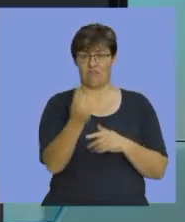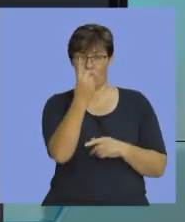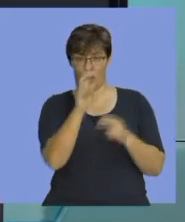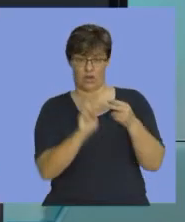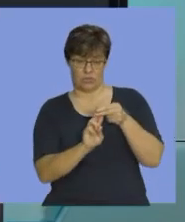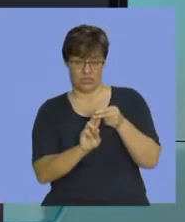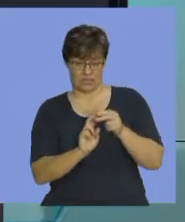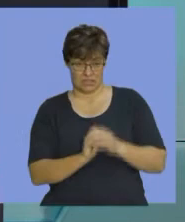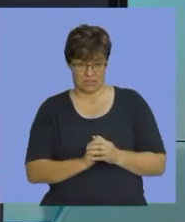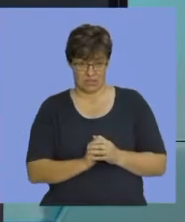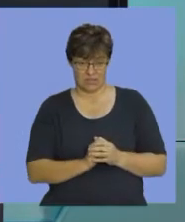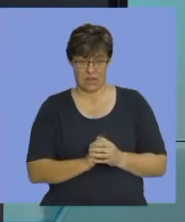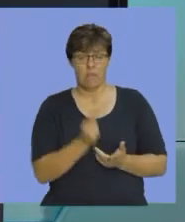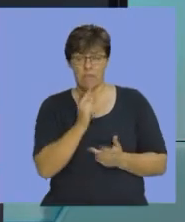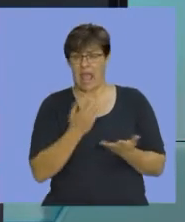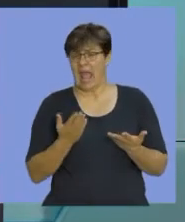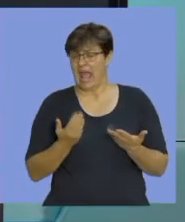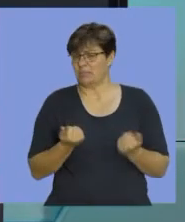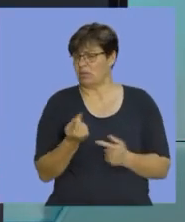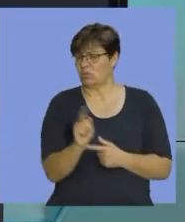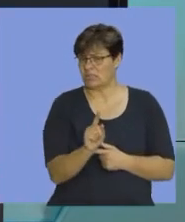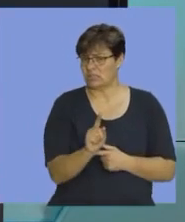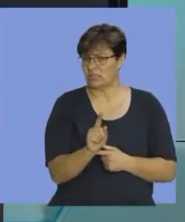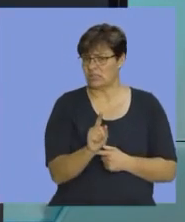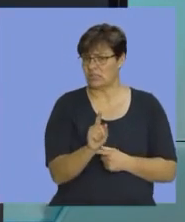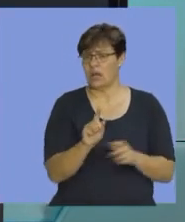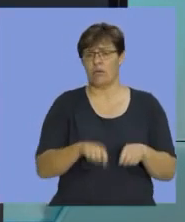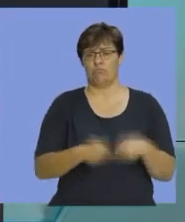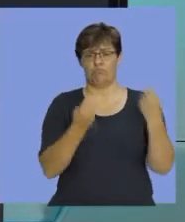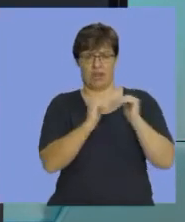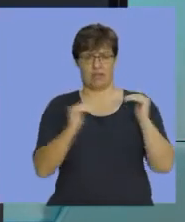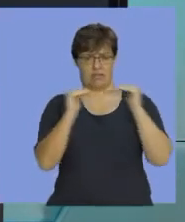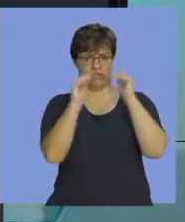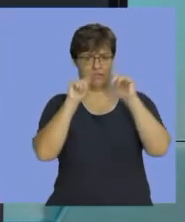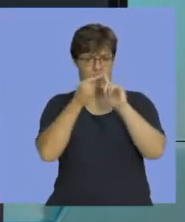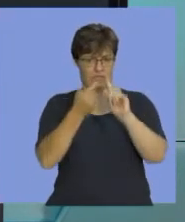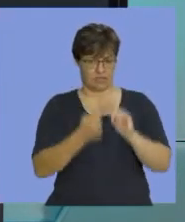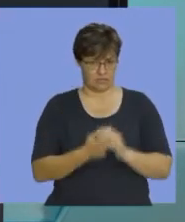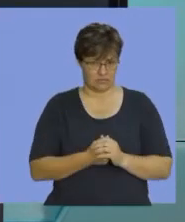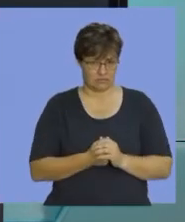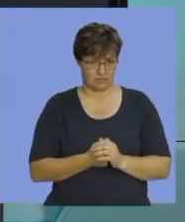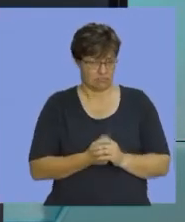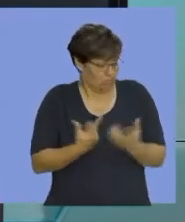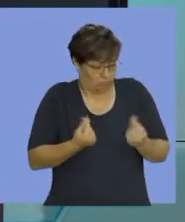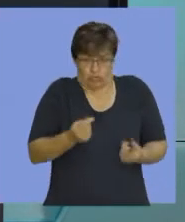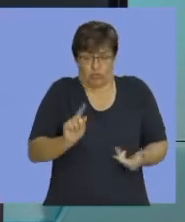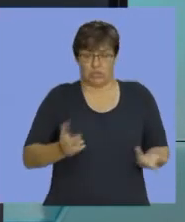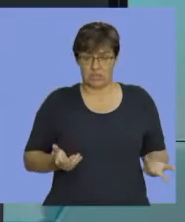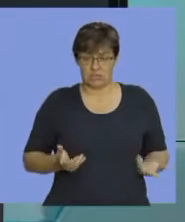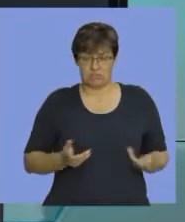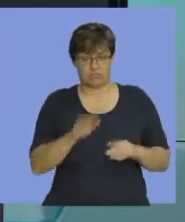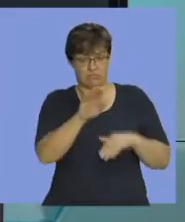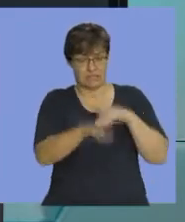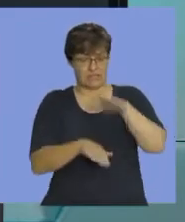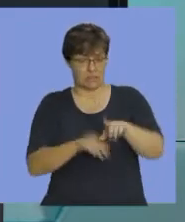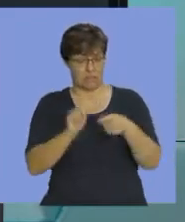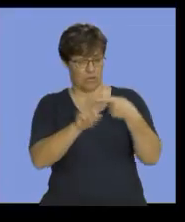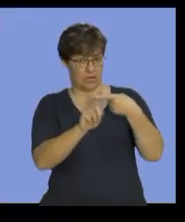I am now expected to work out the break even point. What am I going to do? Step number one.